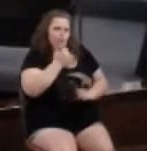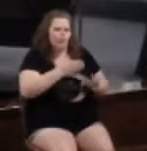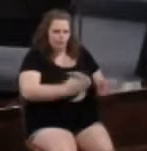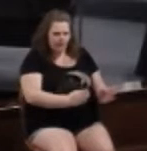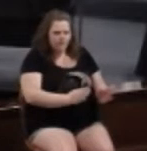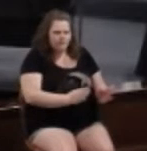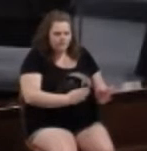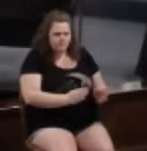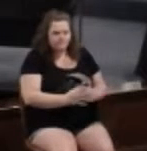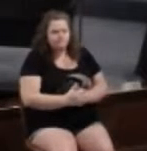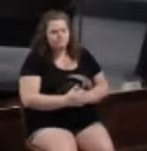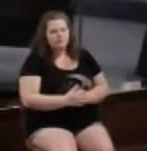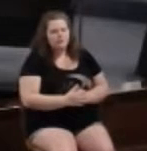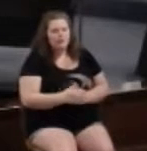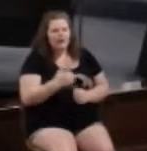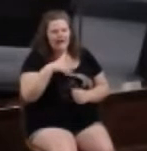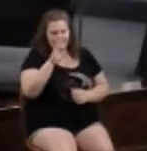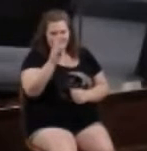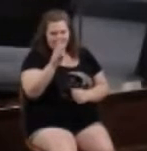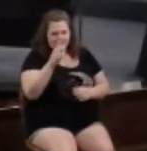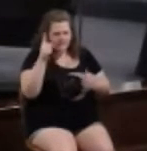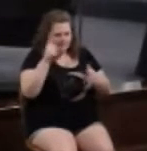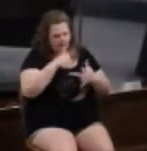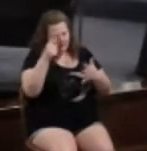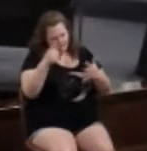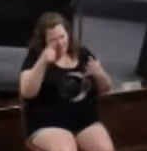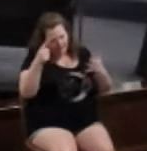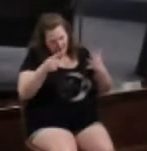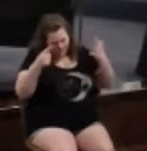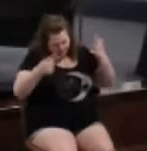So here's like six points for this first storm.